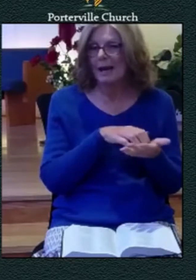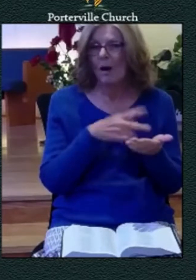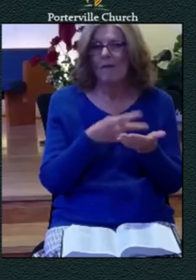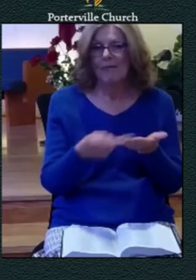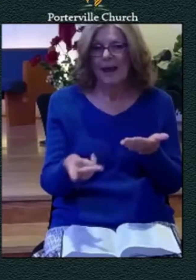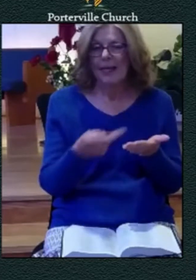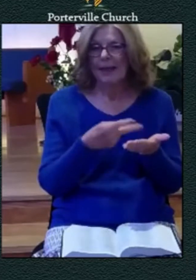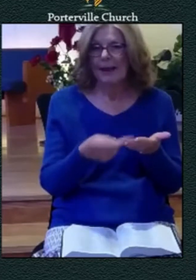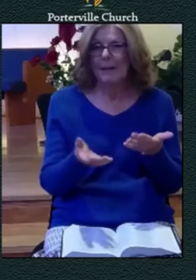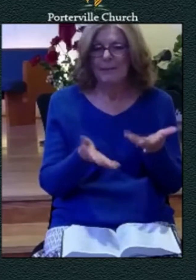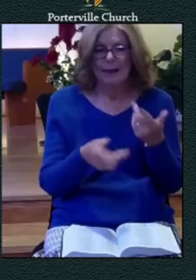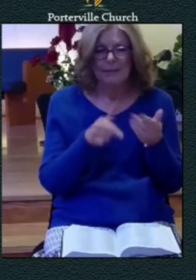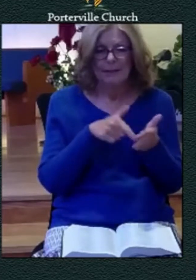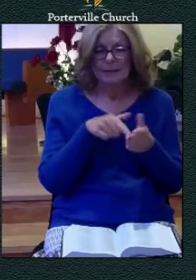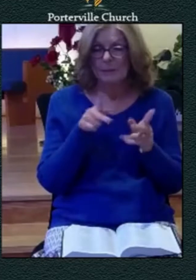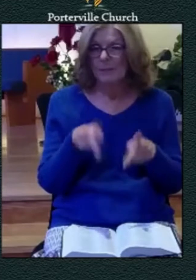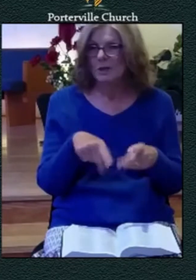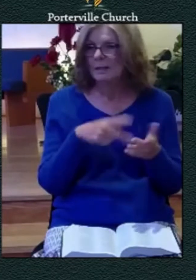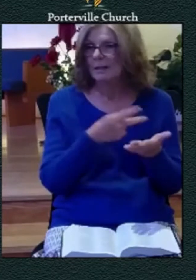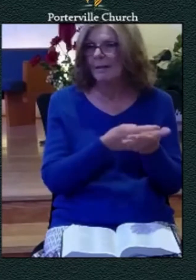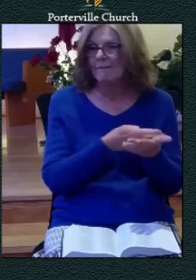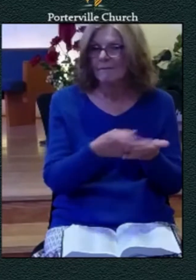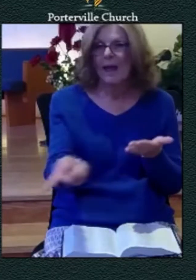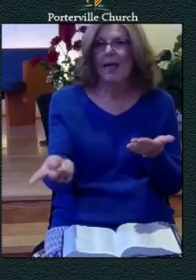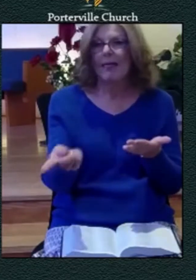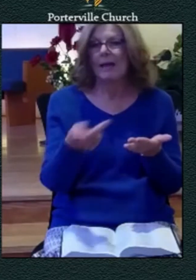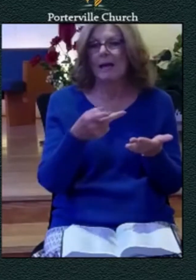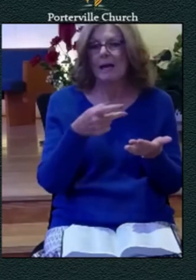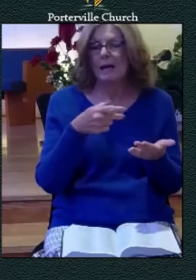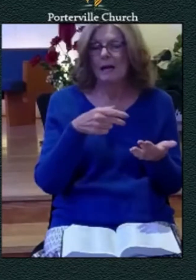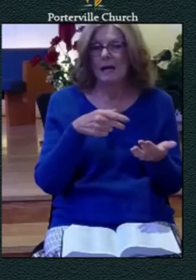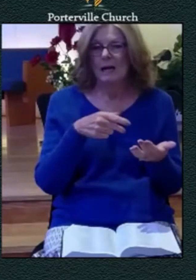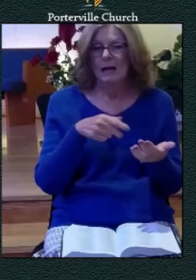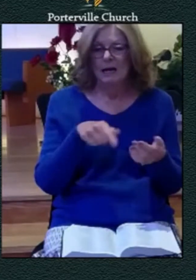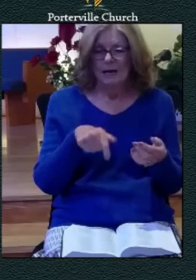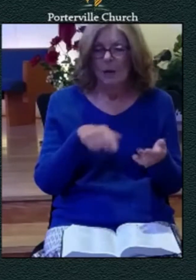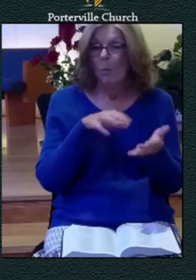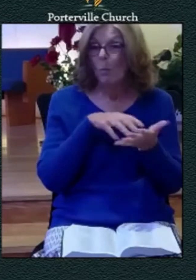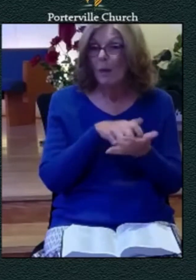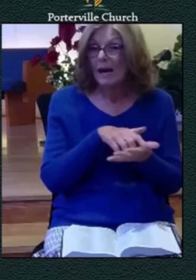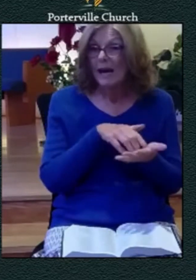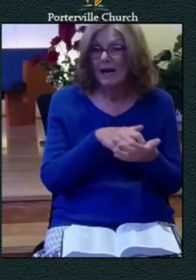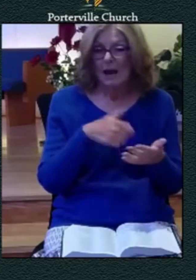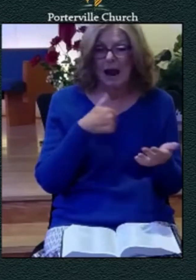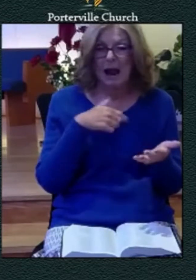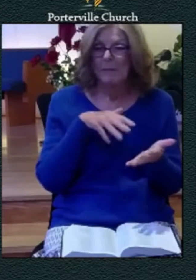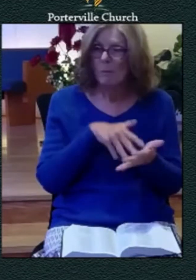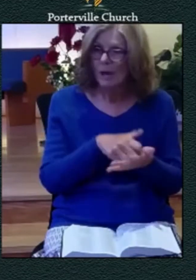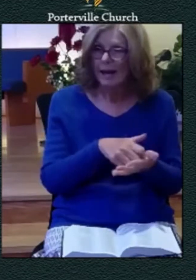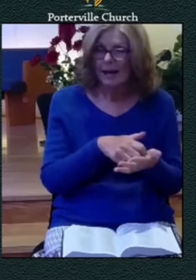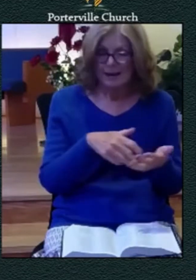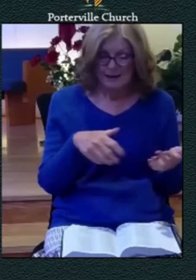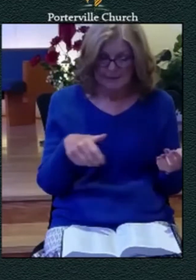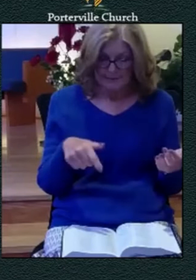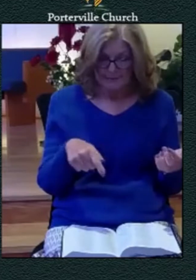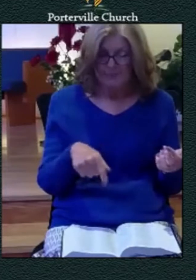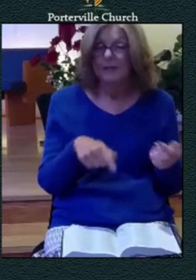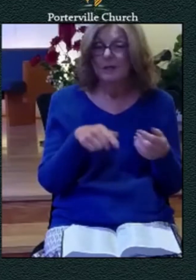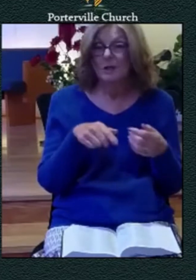failing i have this is a weakness i have and and so he's telling us that he has a weakness